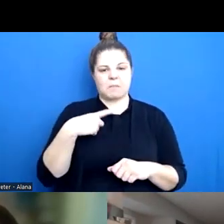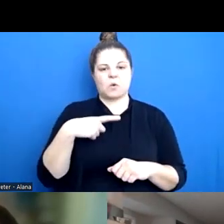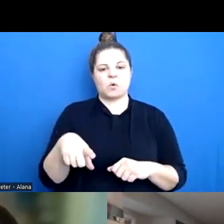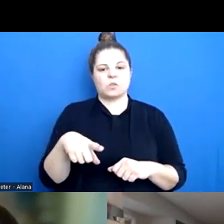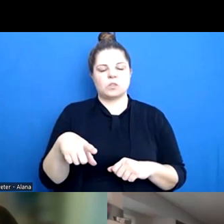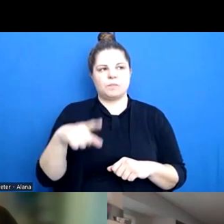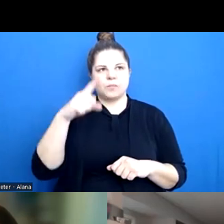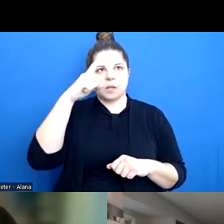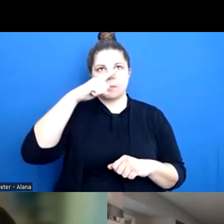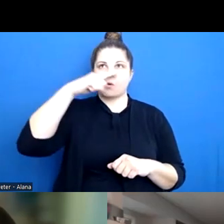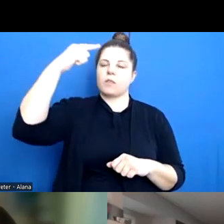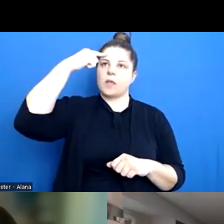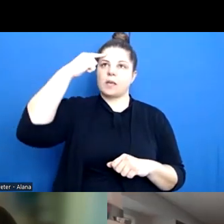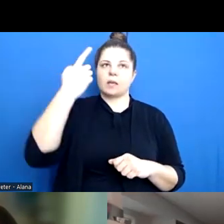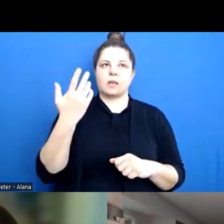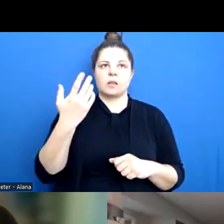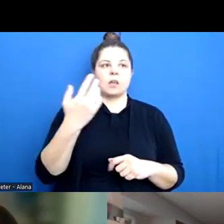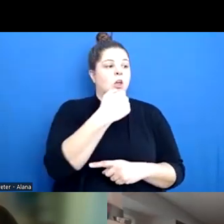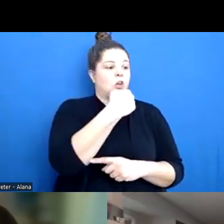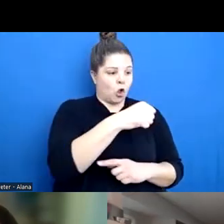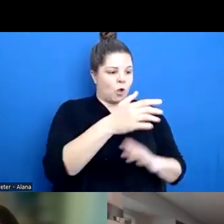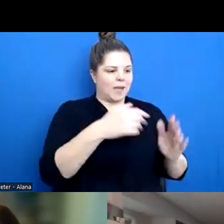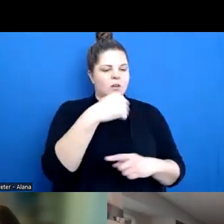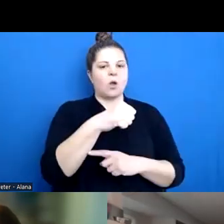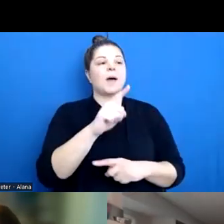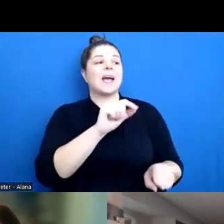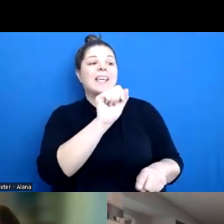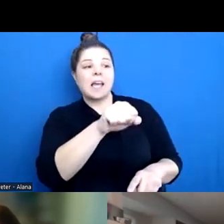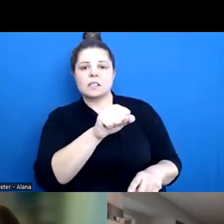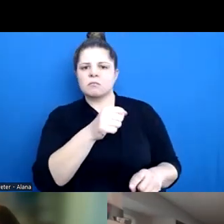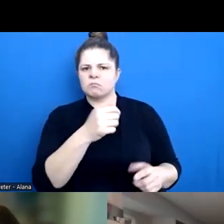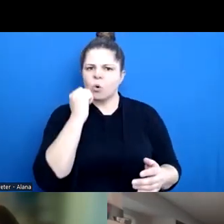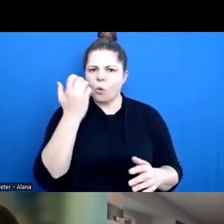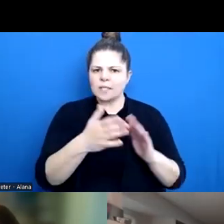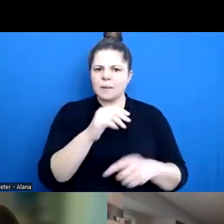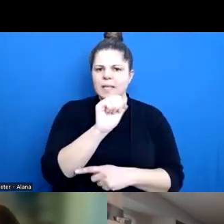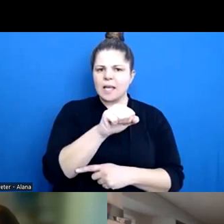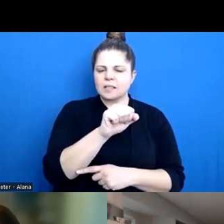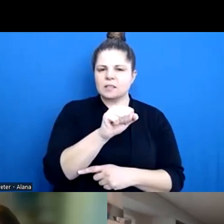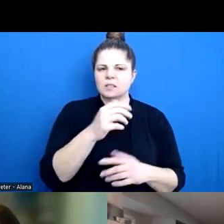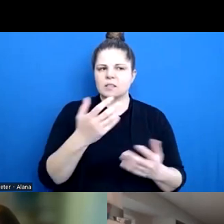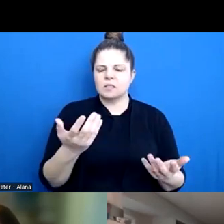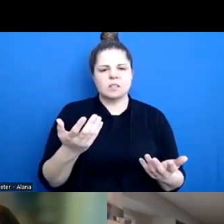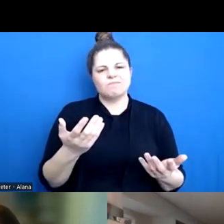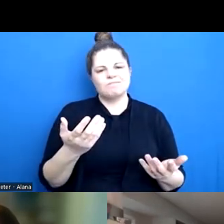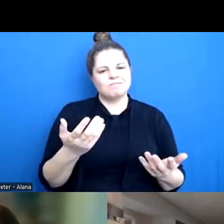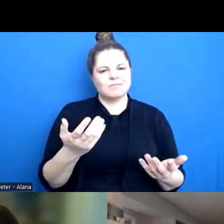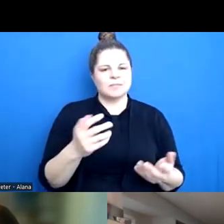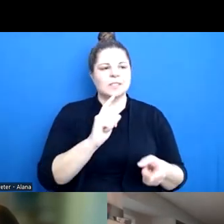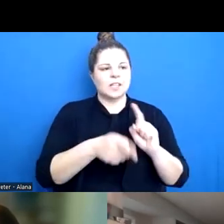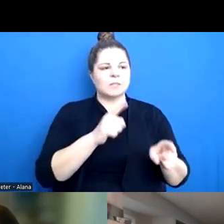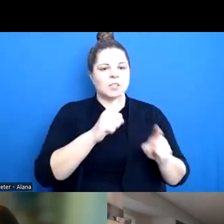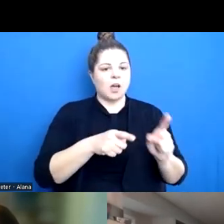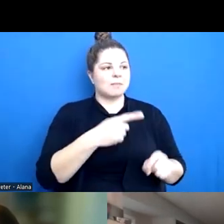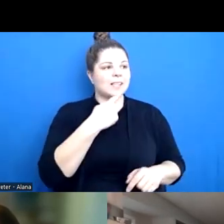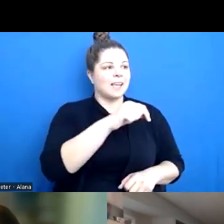thought that therefore all yeses mean yes or the absence of no means yes, which isn't true. The other